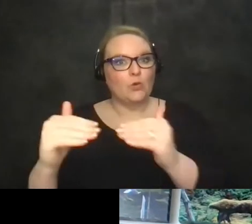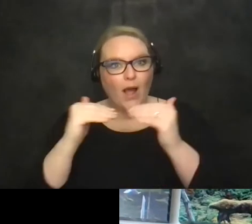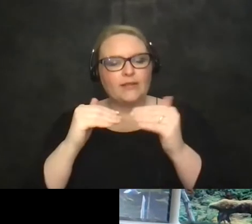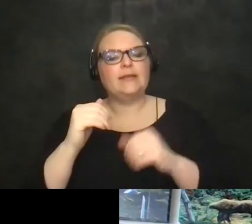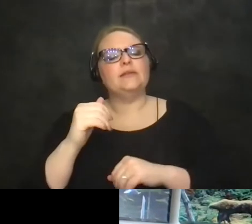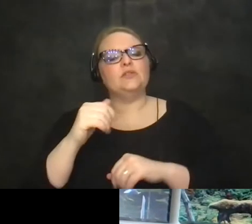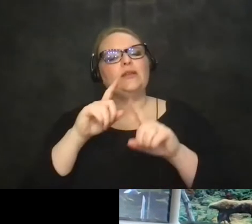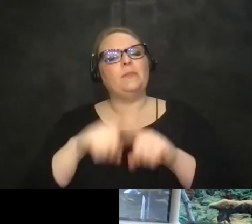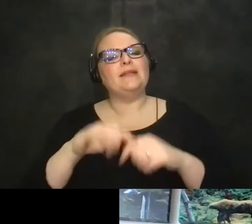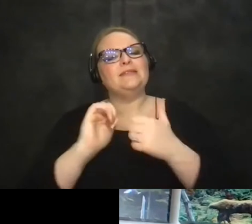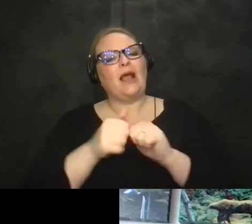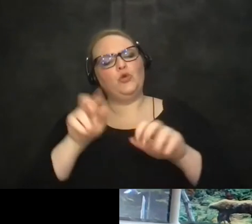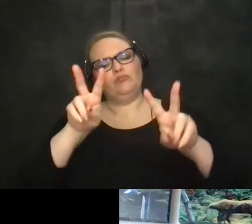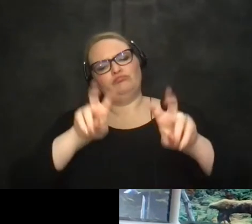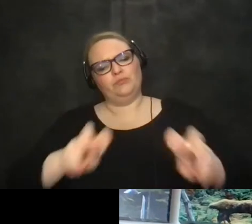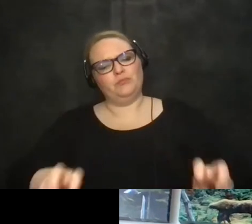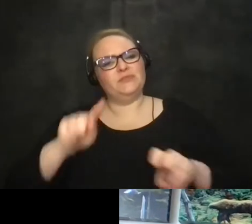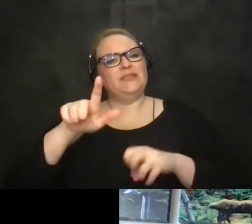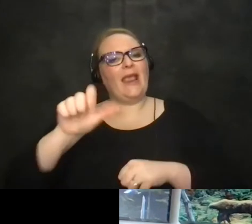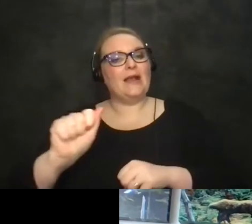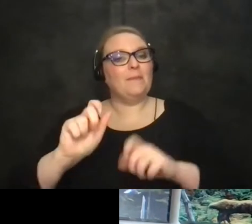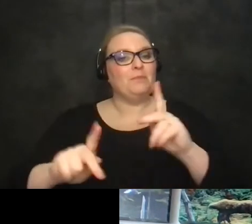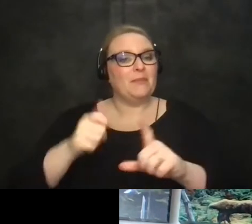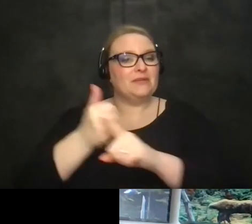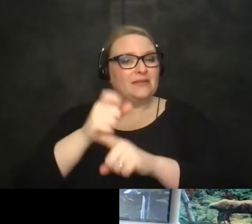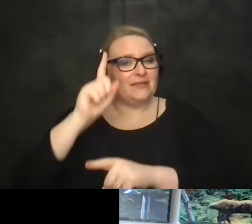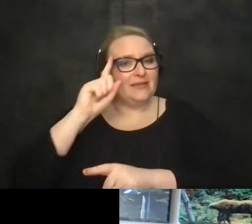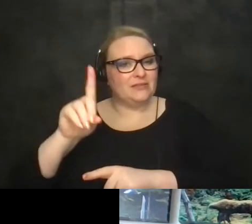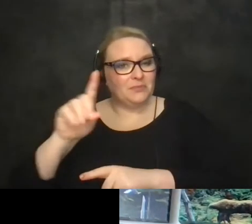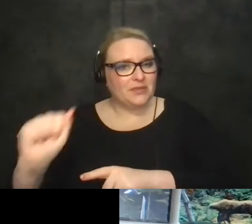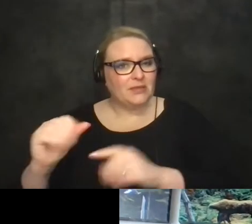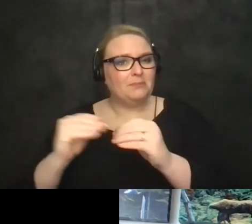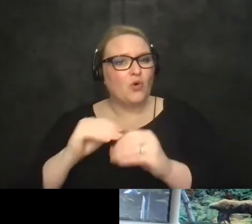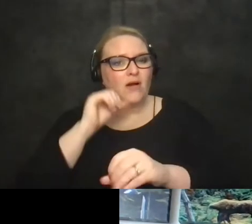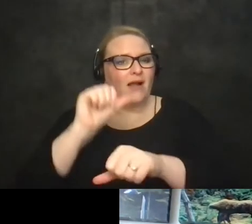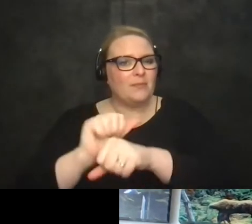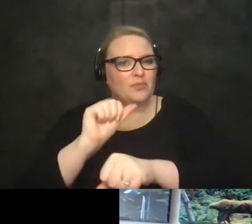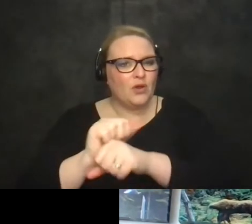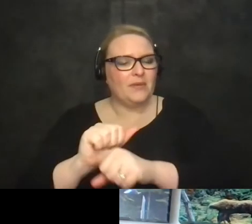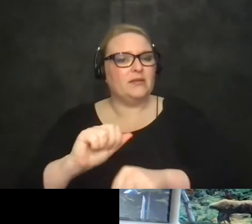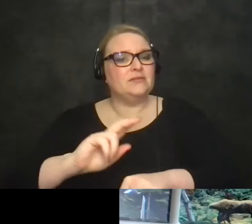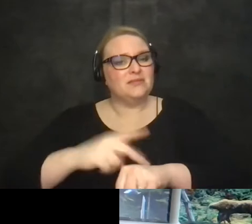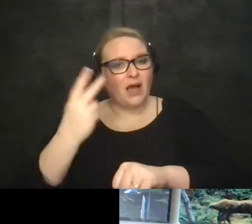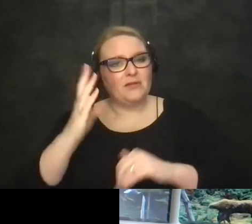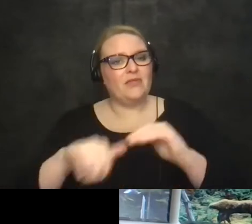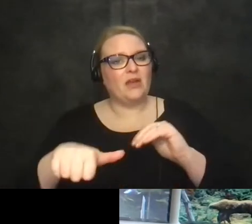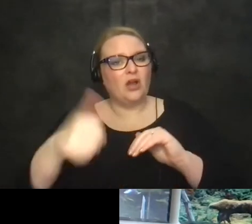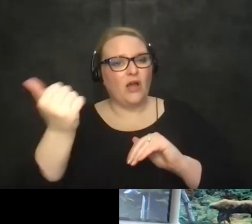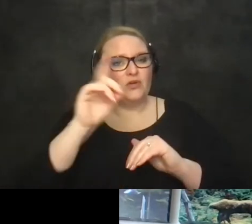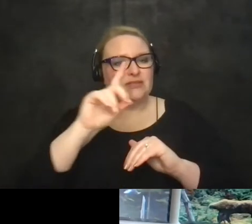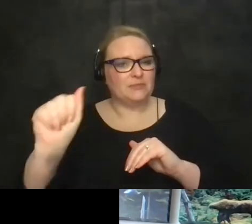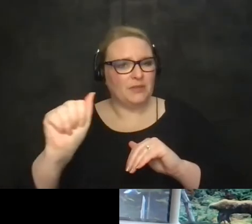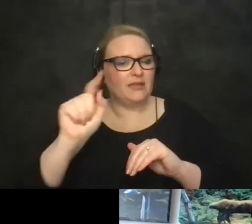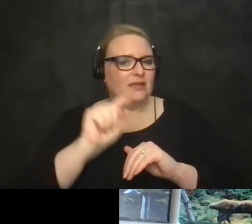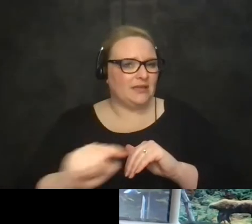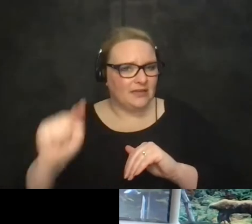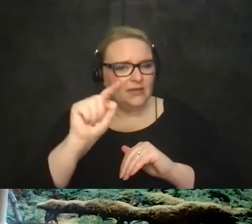parse the data uh people with intellectual disabilities have an unemployment rate that's double that of the the disability population in general so it's